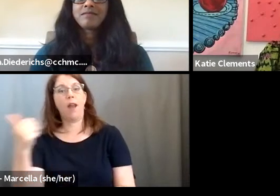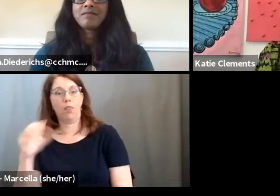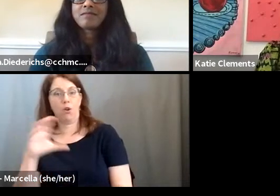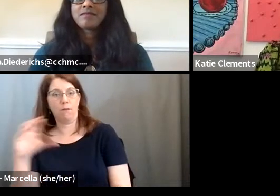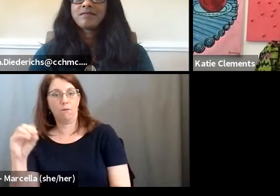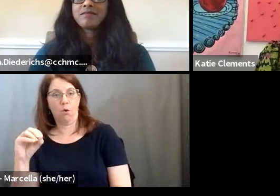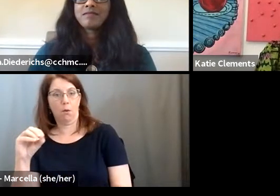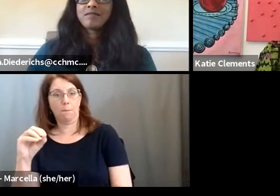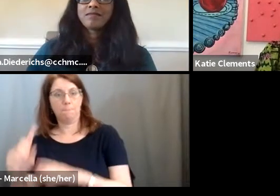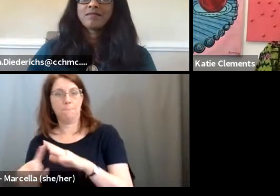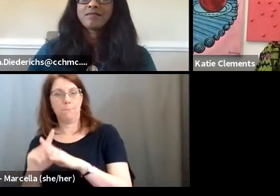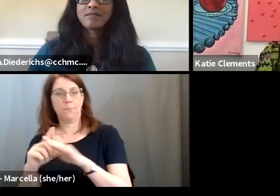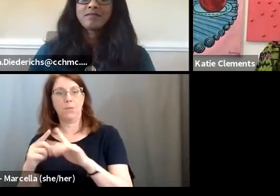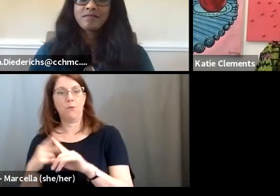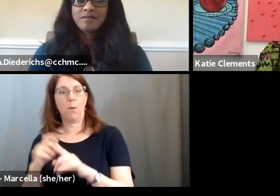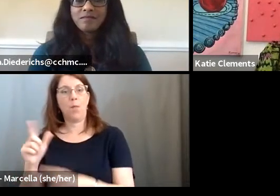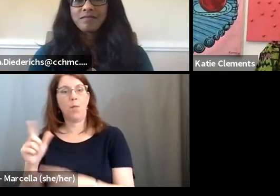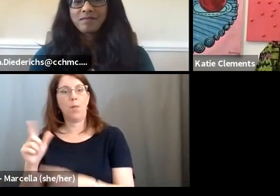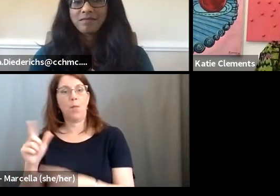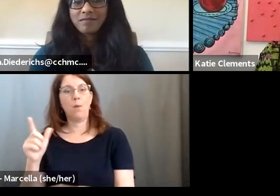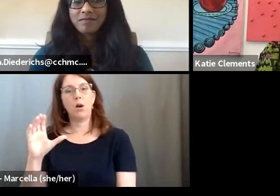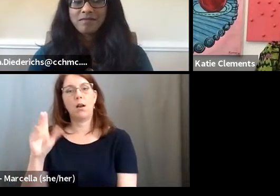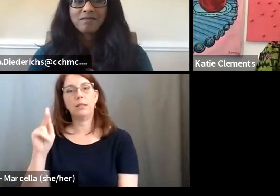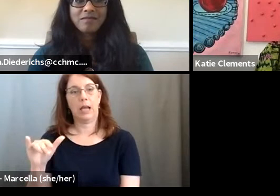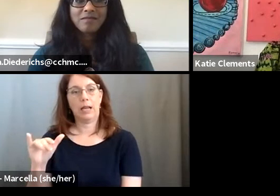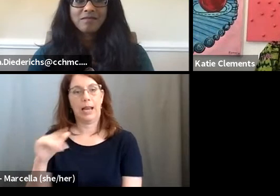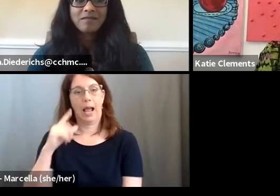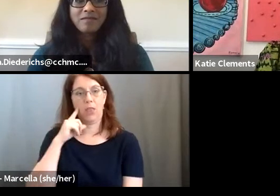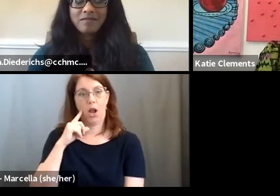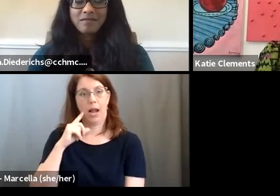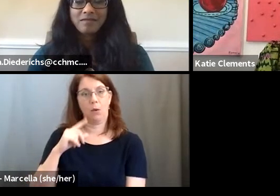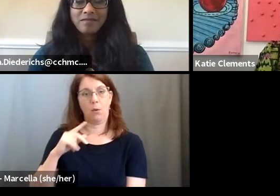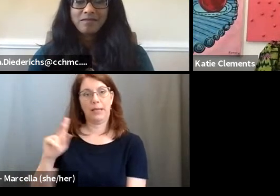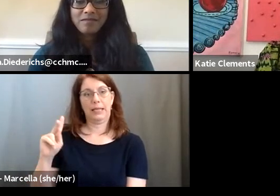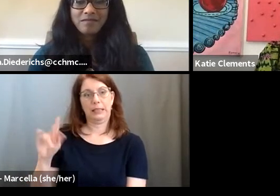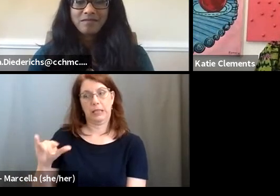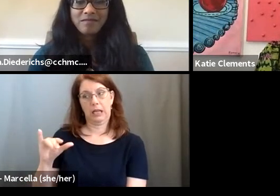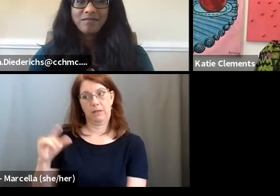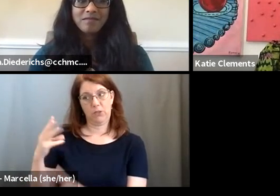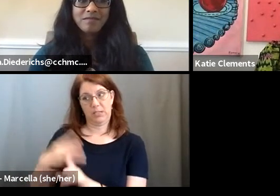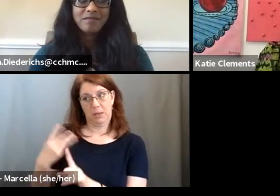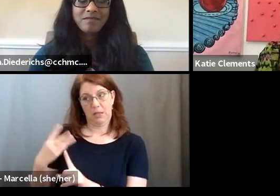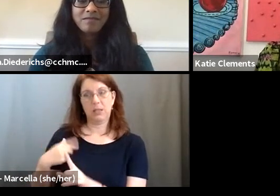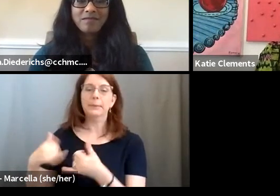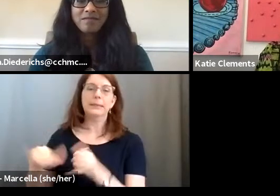came up from Louisville, Kentucky. And I thought I'd be in Kentucky for six months and I'm still in Kentucky.